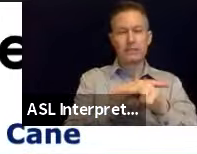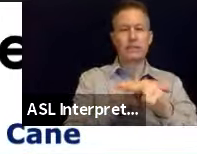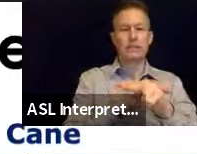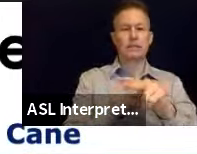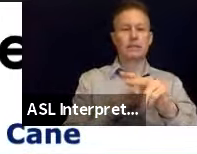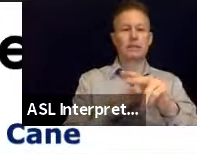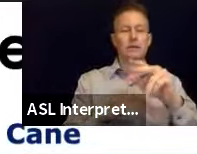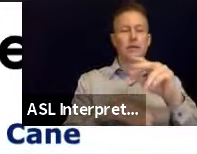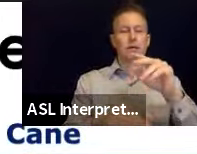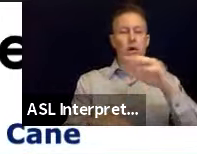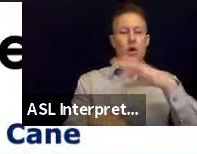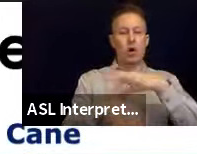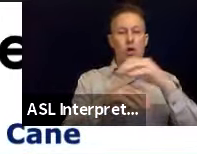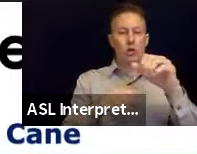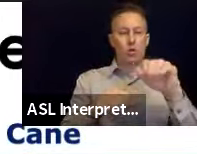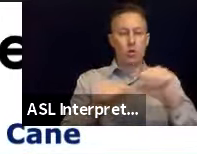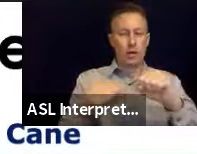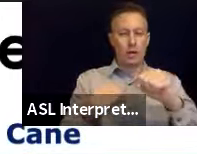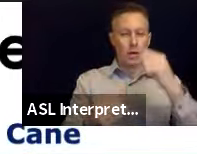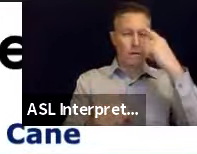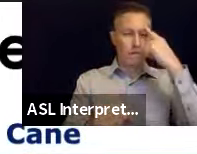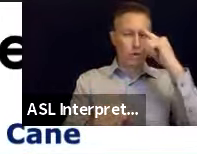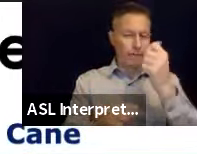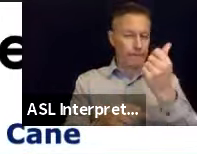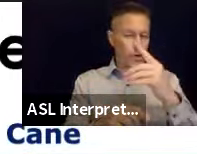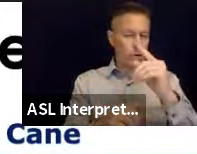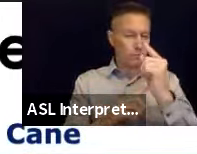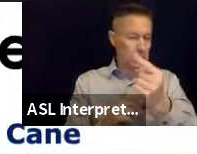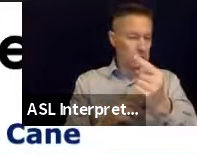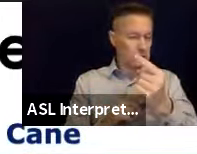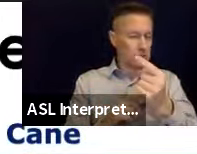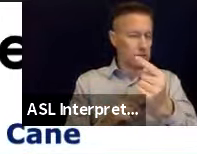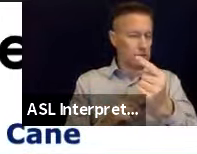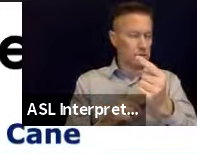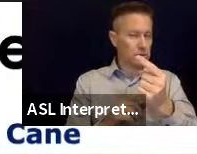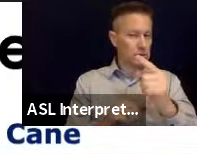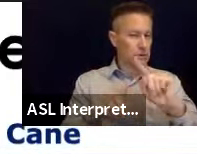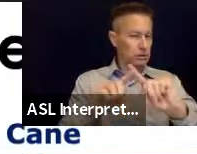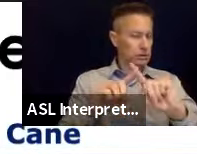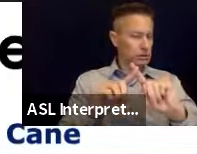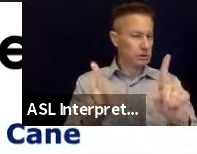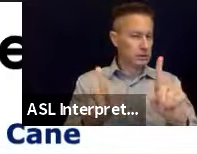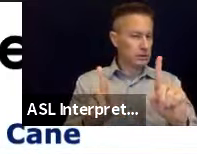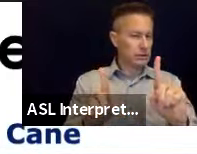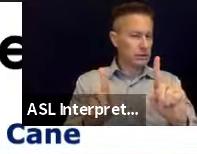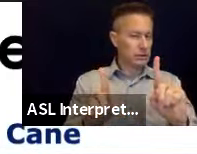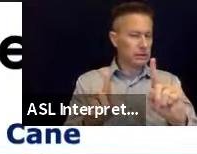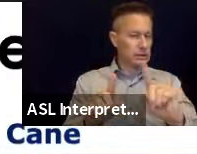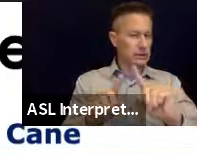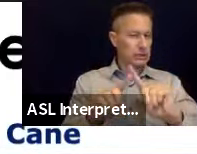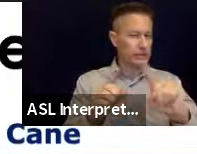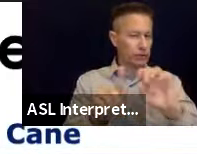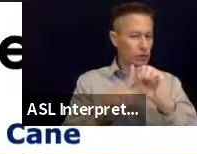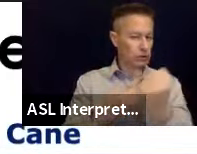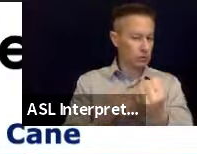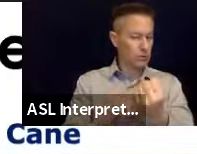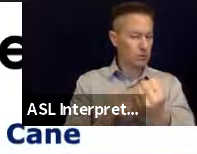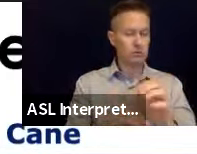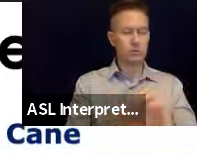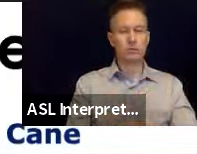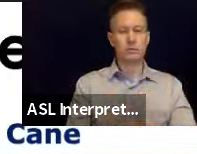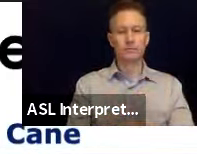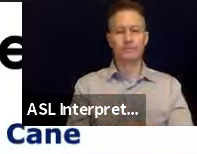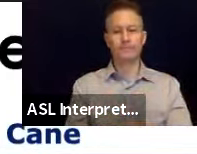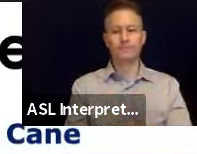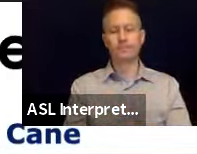of minutes is is a very different animal, I would say. So right now